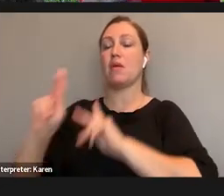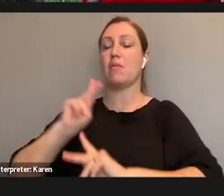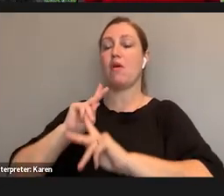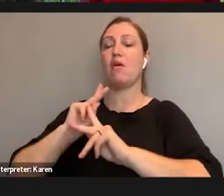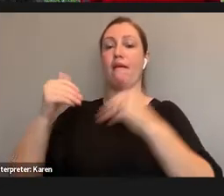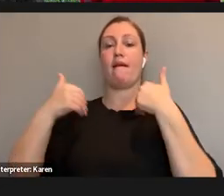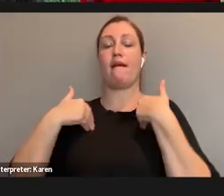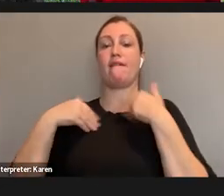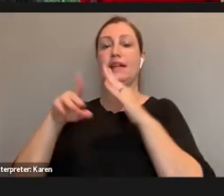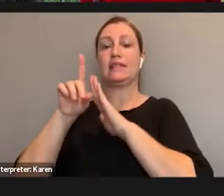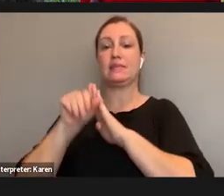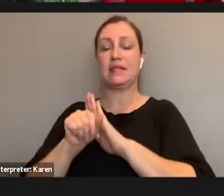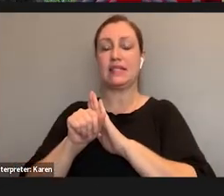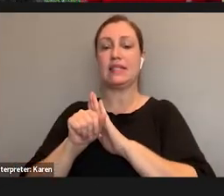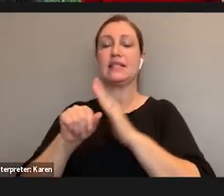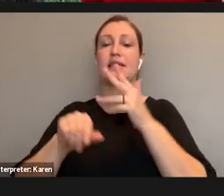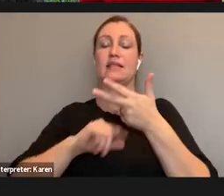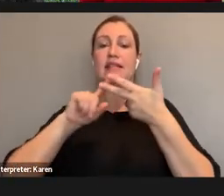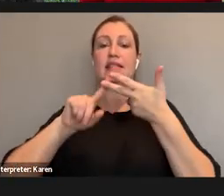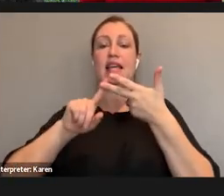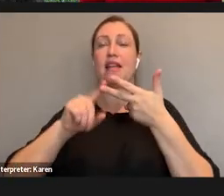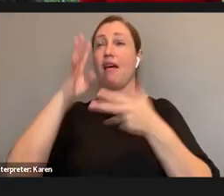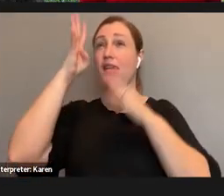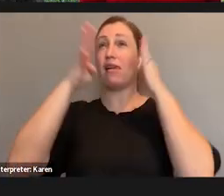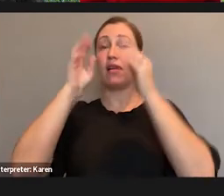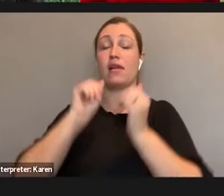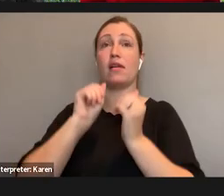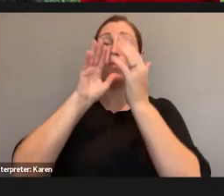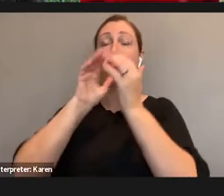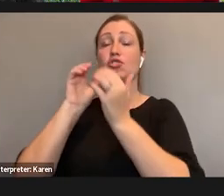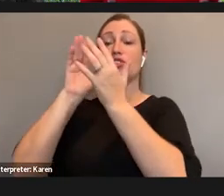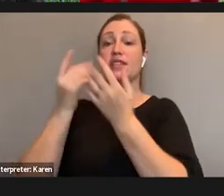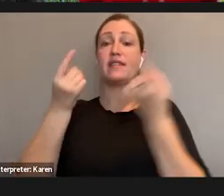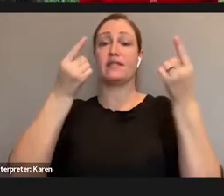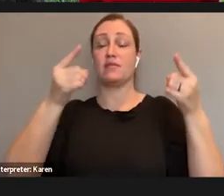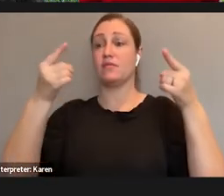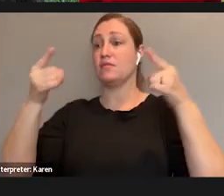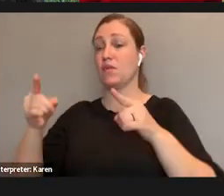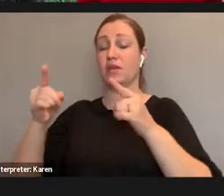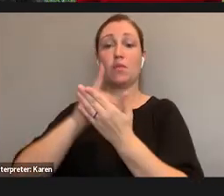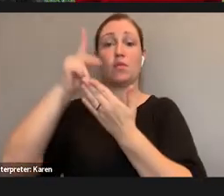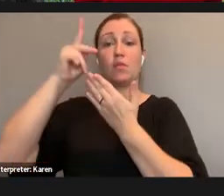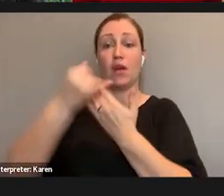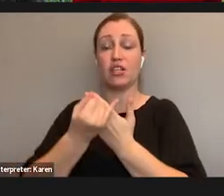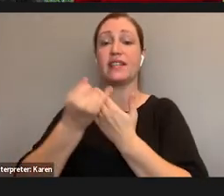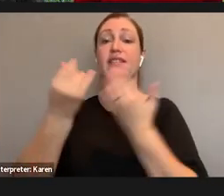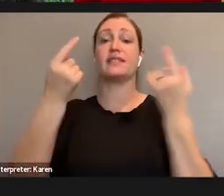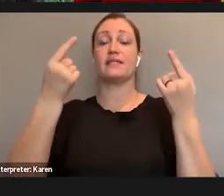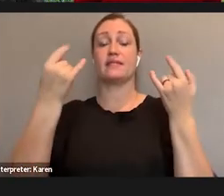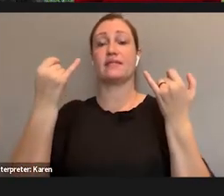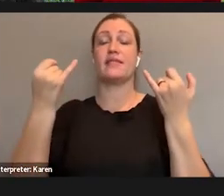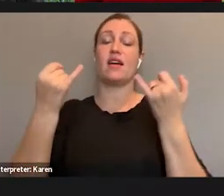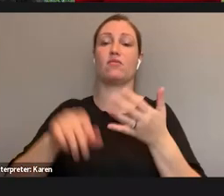innovative approaches with examples of projects that have happened or are ongoing and some closing thoughts.